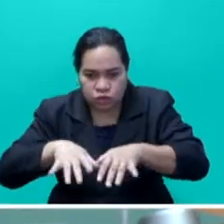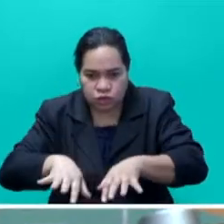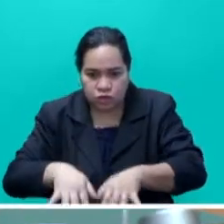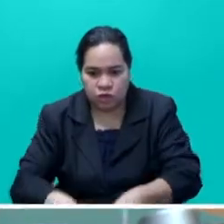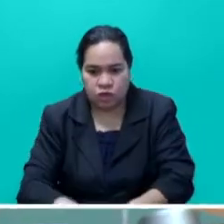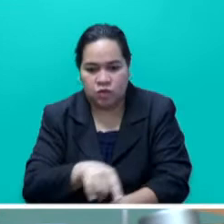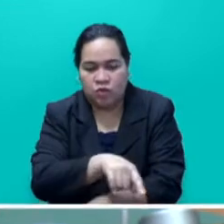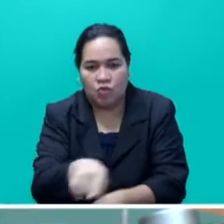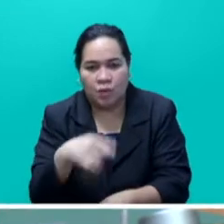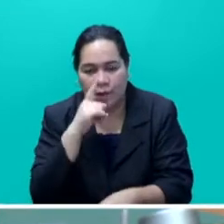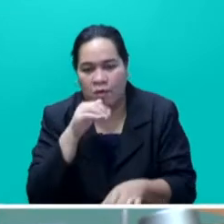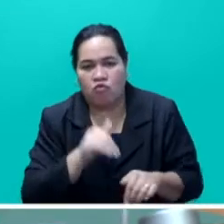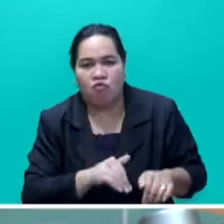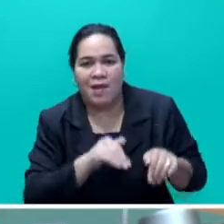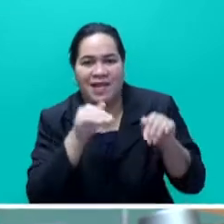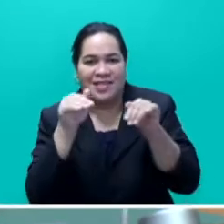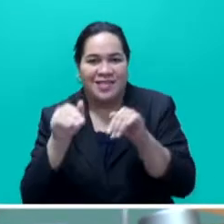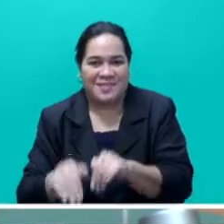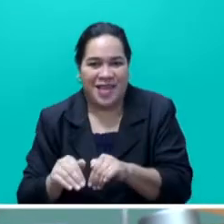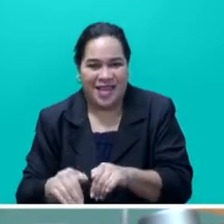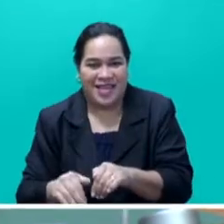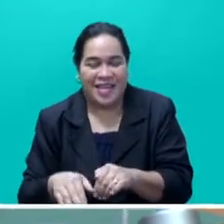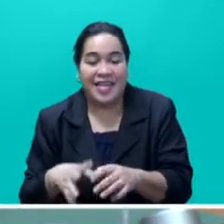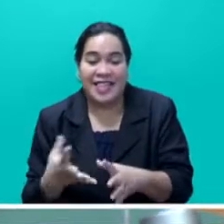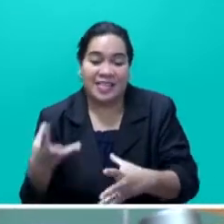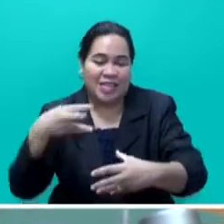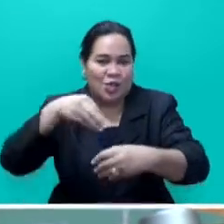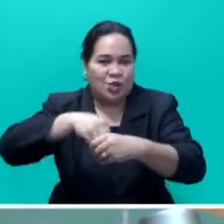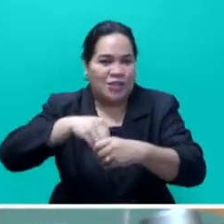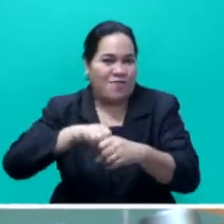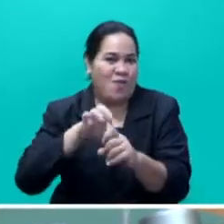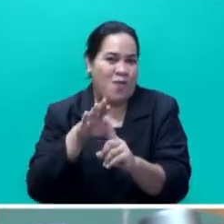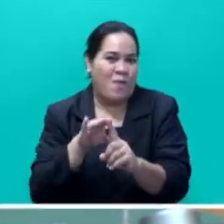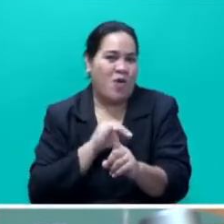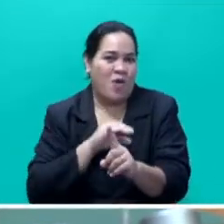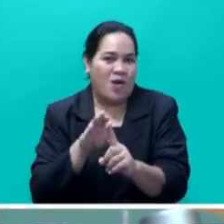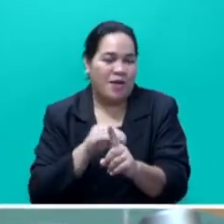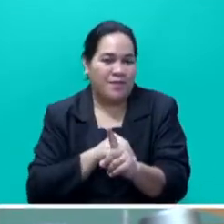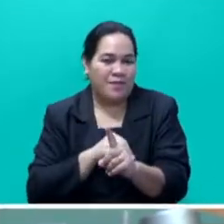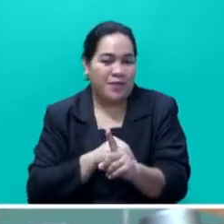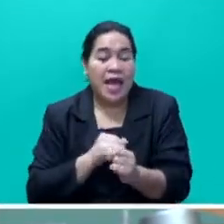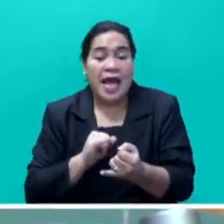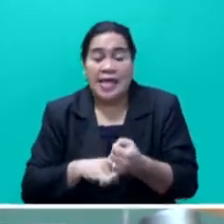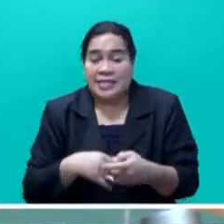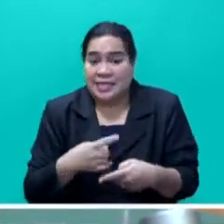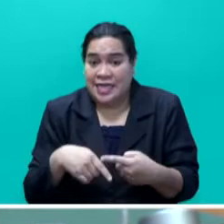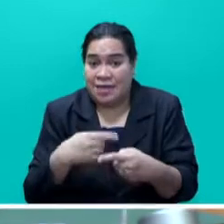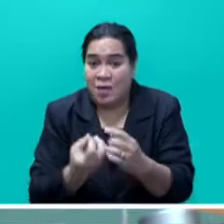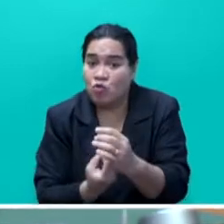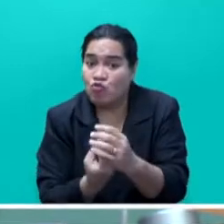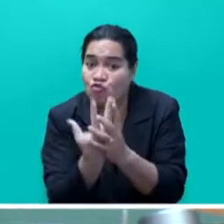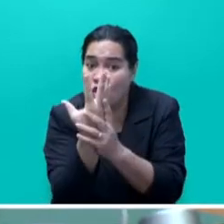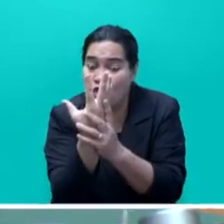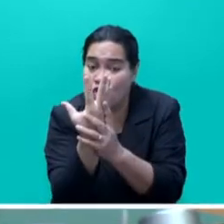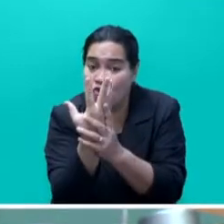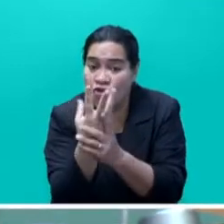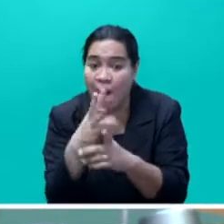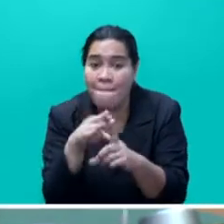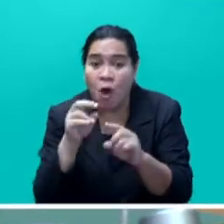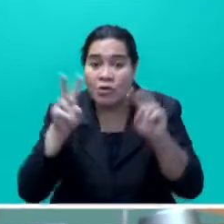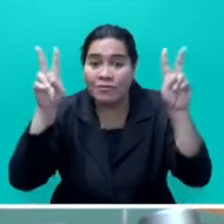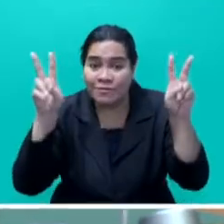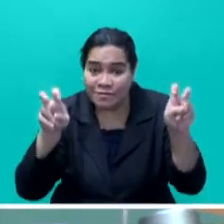in this inclusive growth model. A sustainable growth model, Mr Speaker Sayer, is an agriculture